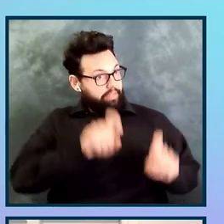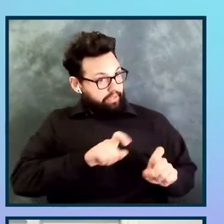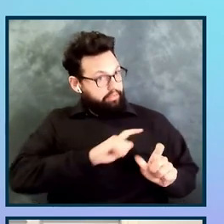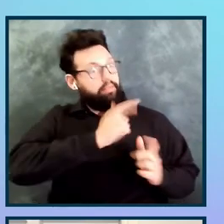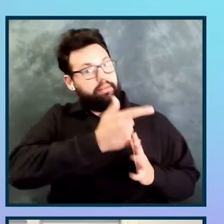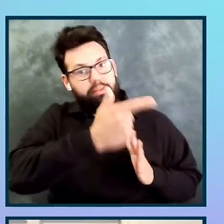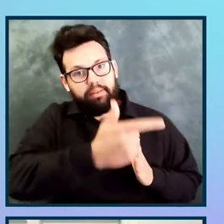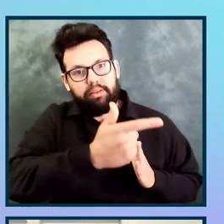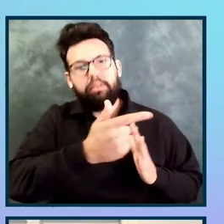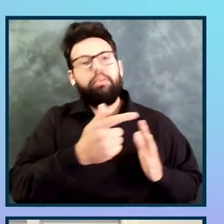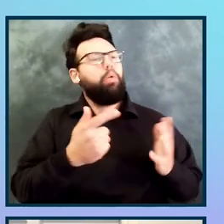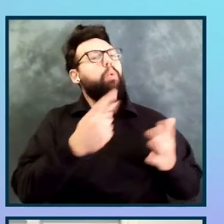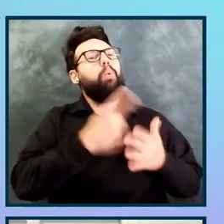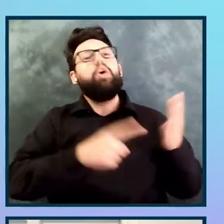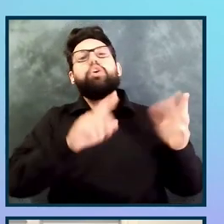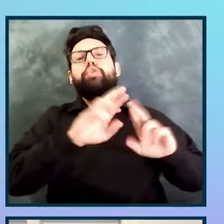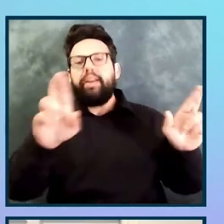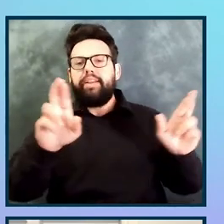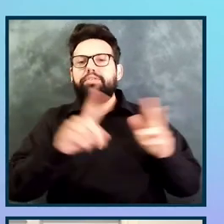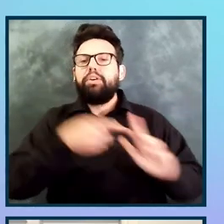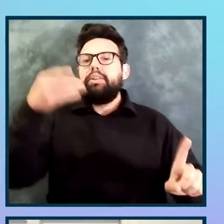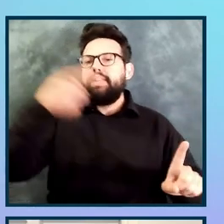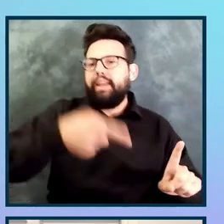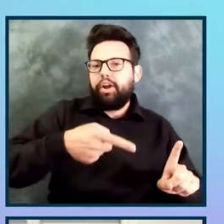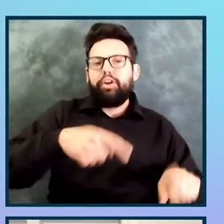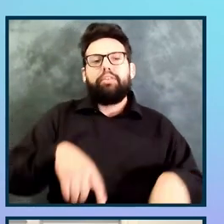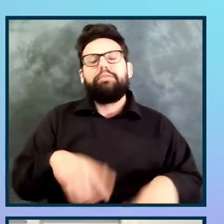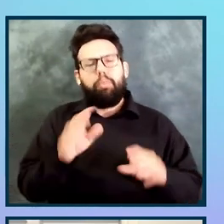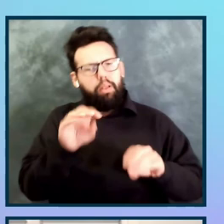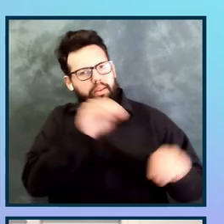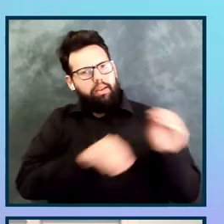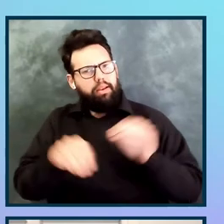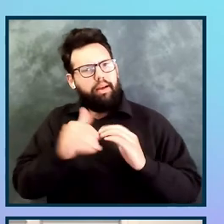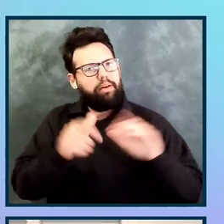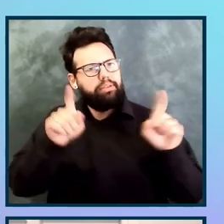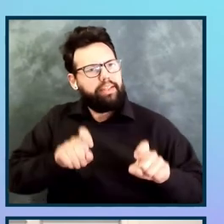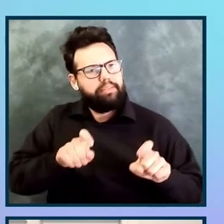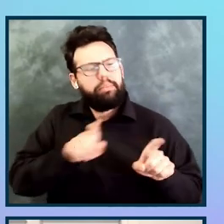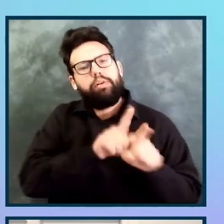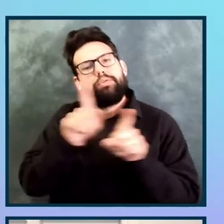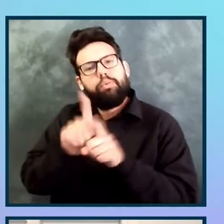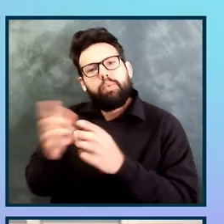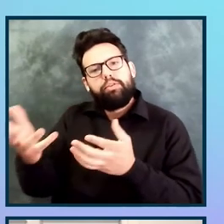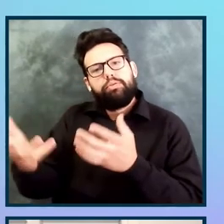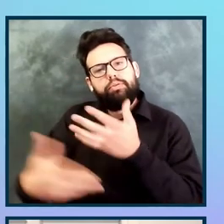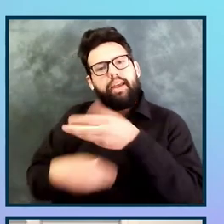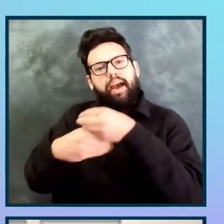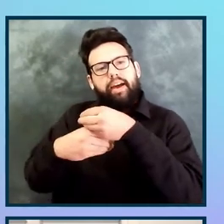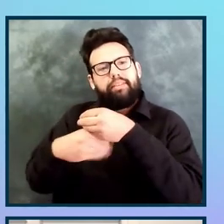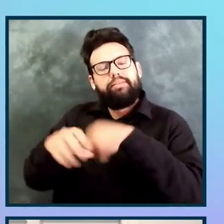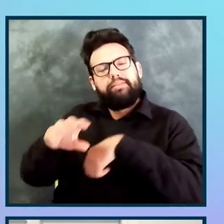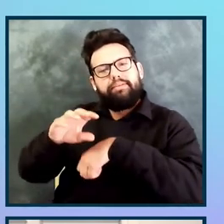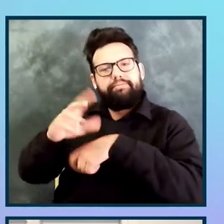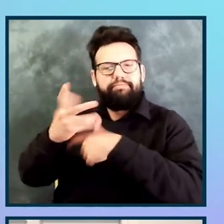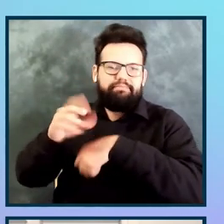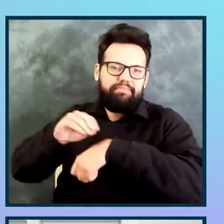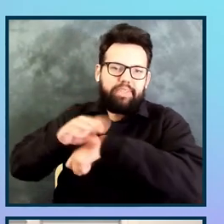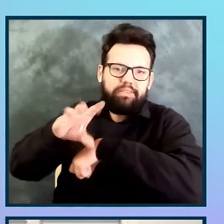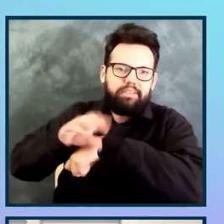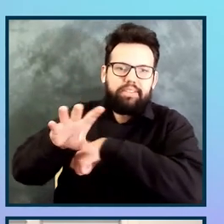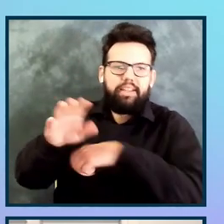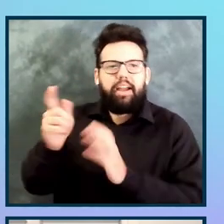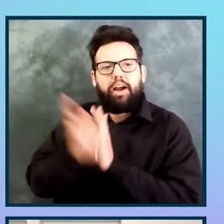And then another addition is we wanted to add some consulting hours for follow-up validation. So, John, how did Chapter 2,